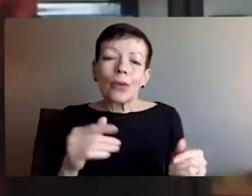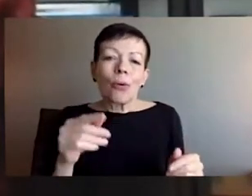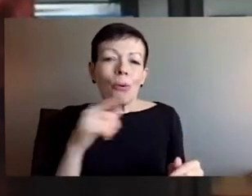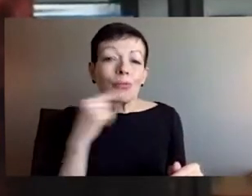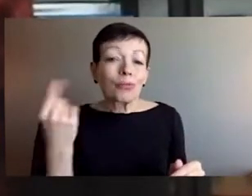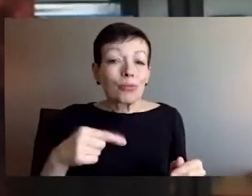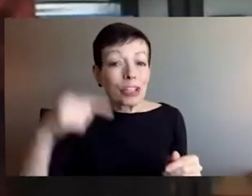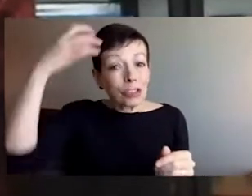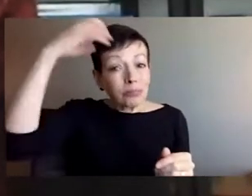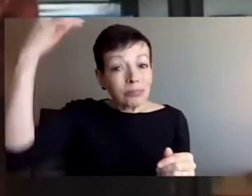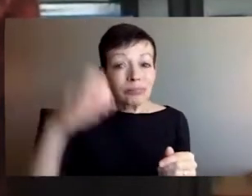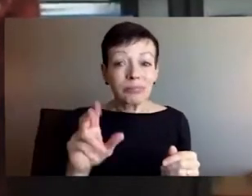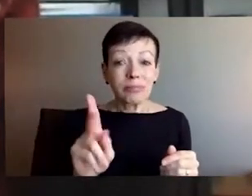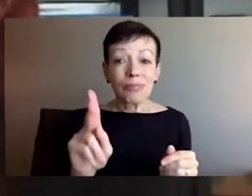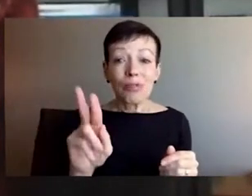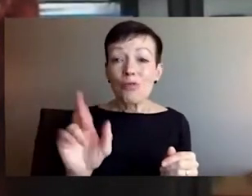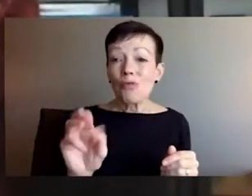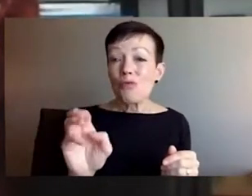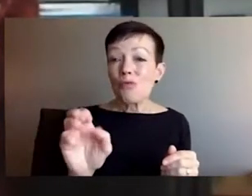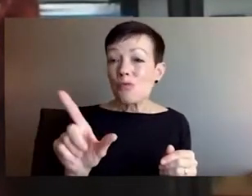Federation is treating its own soldiers.